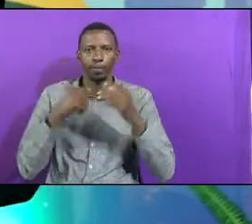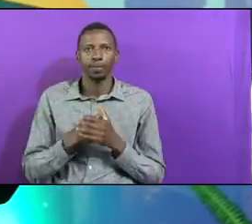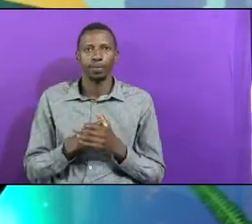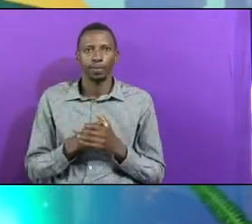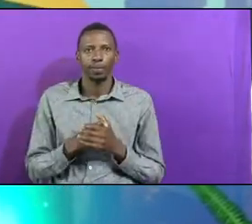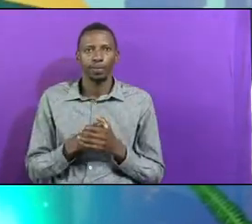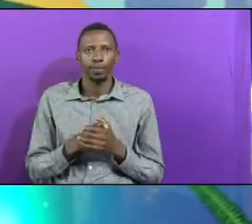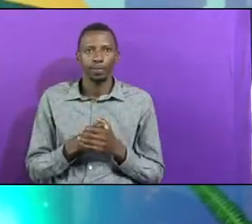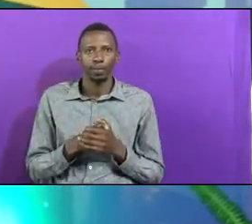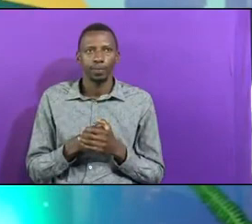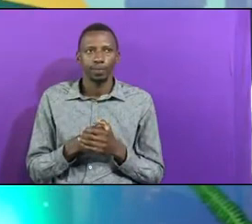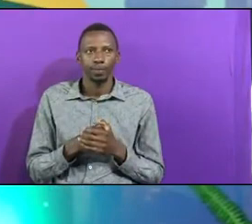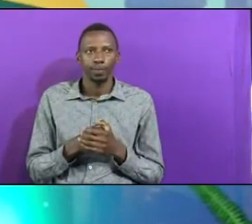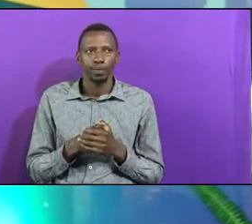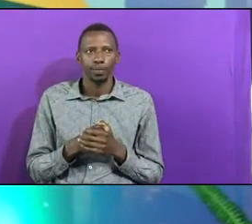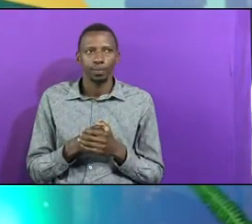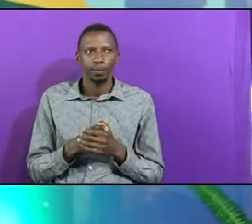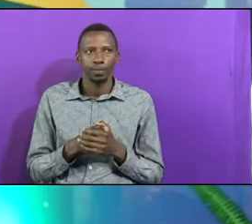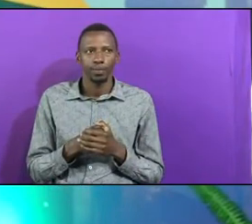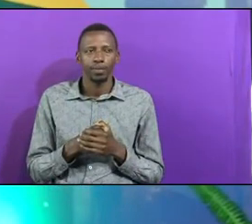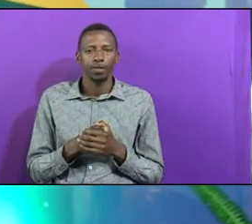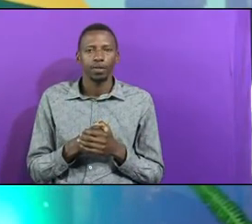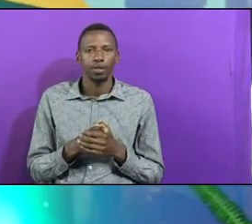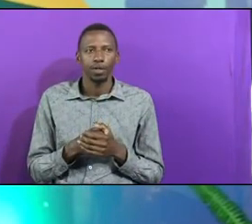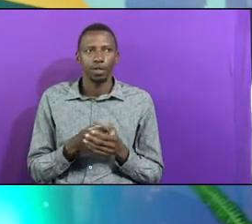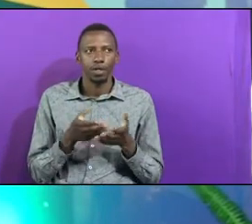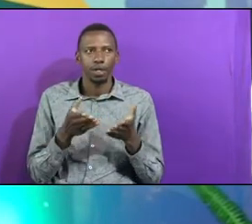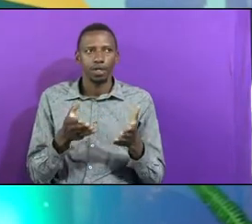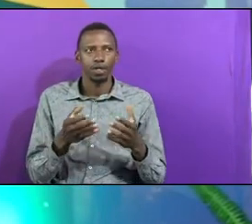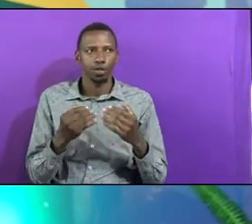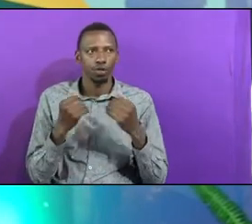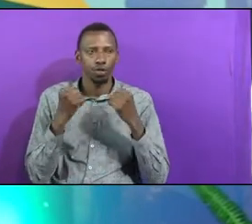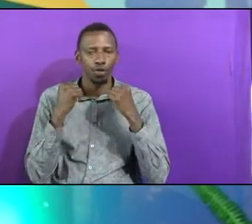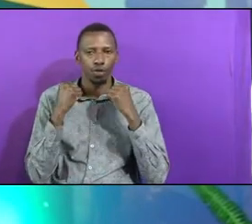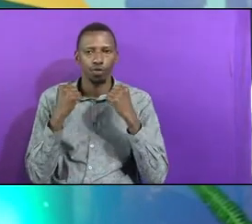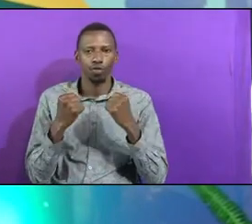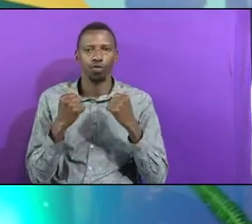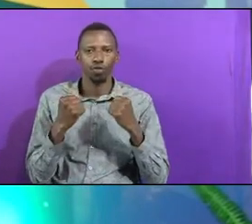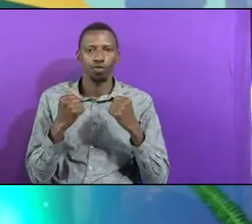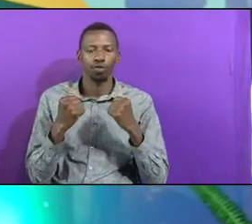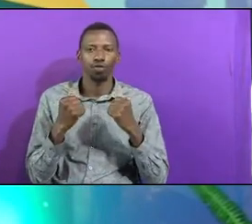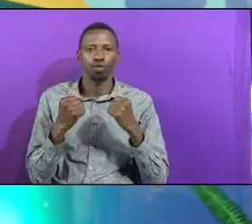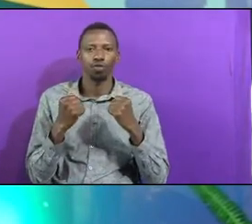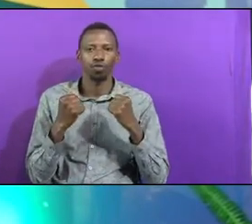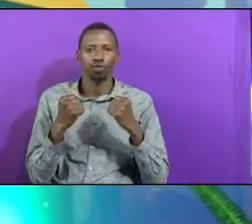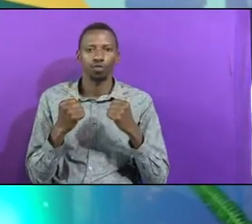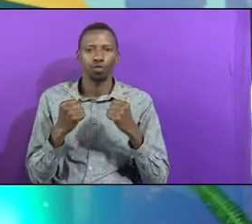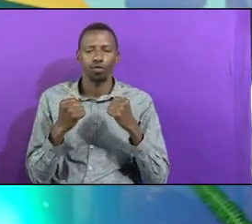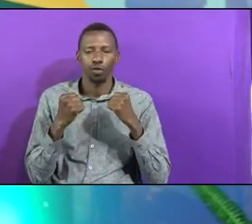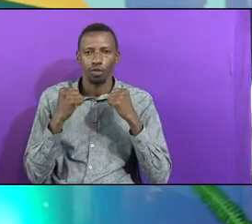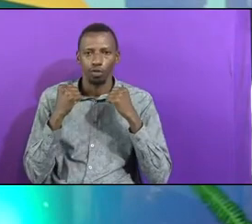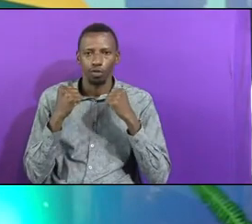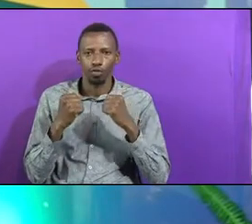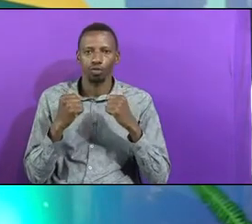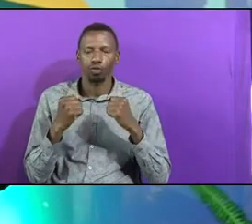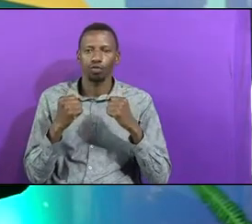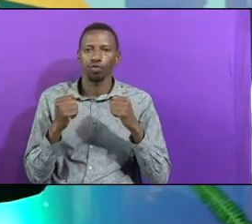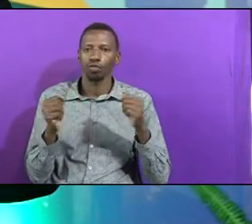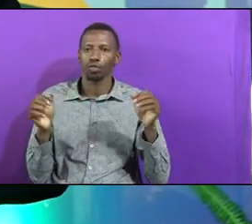Imo nguvu, nguvu ning guvu ya